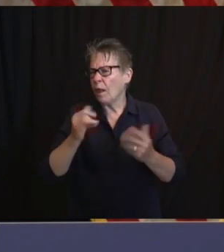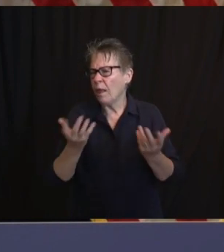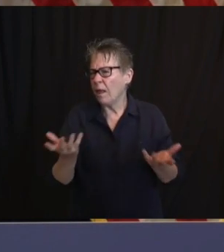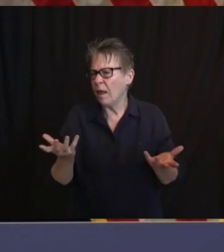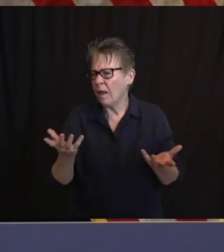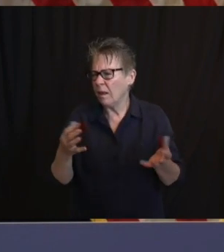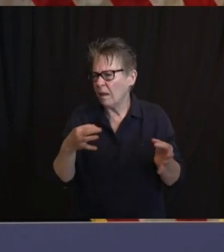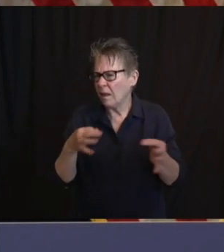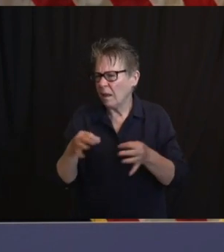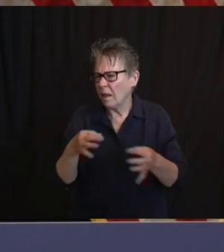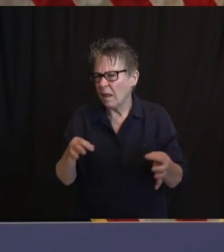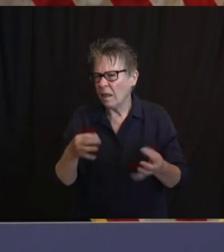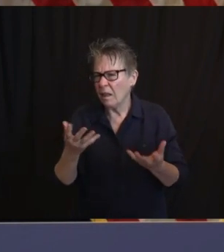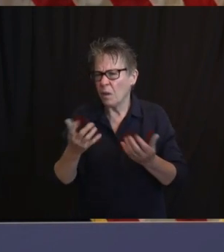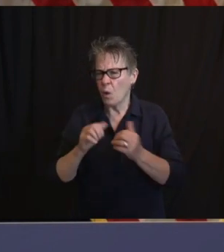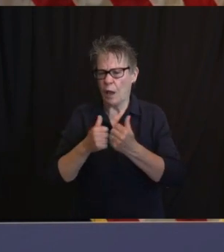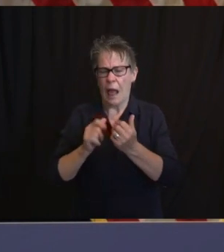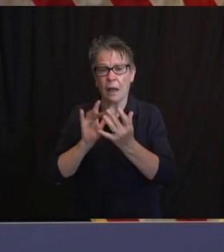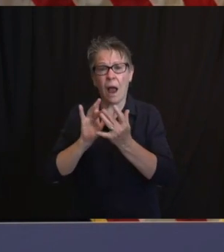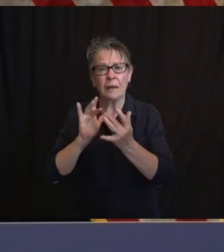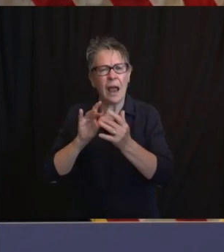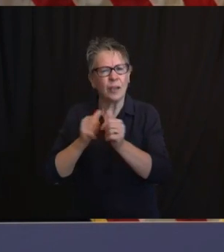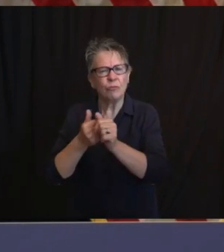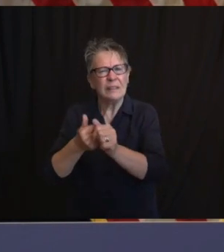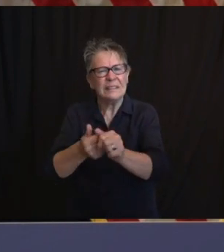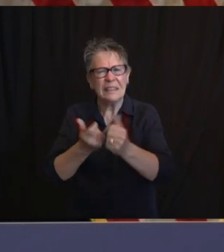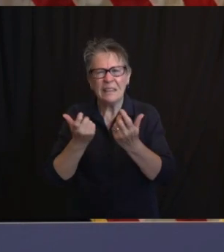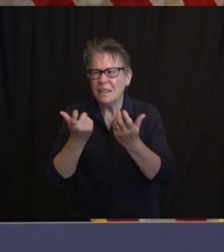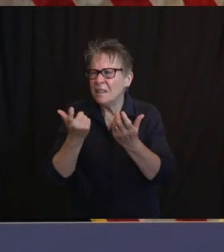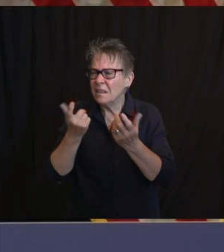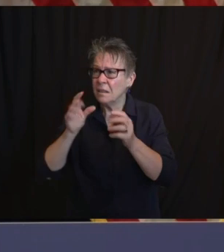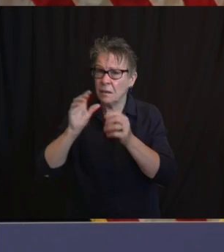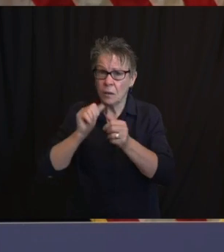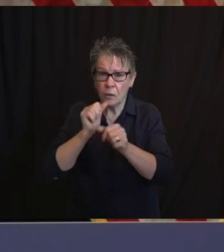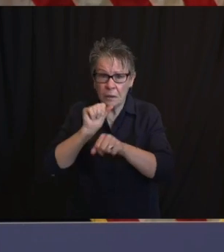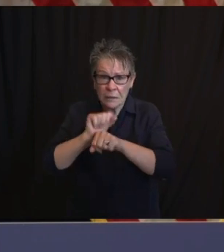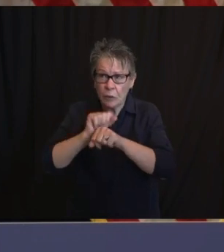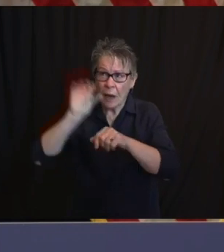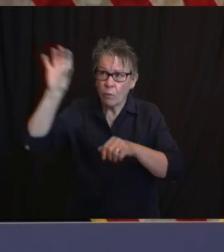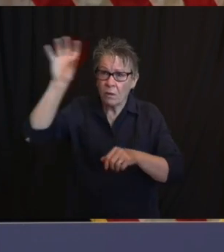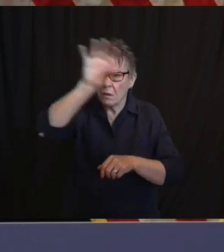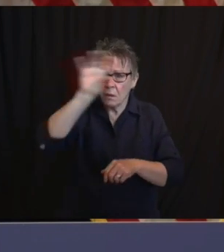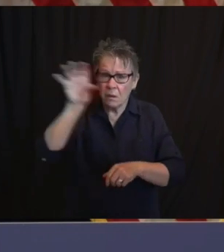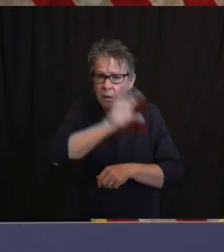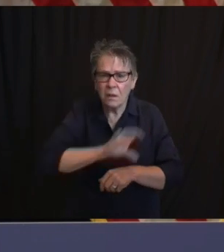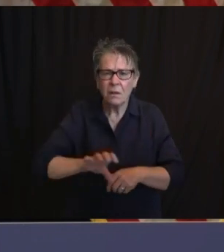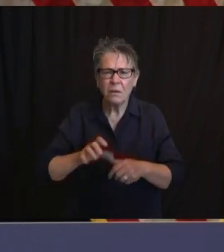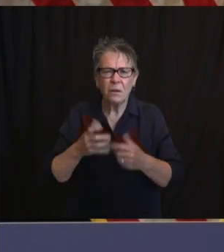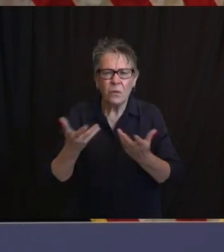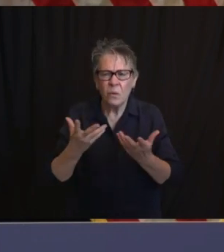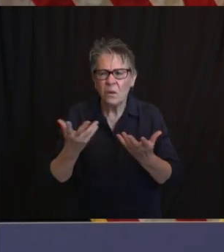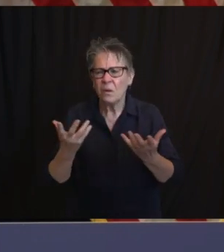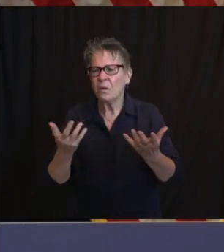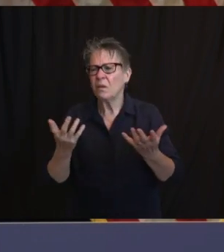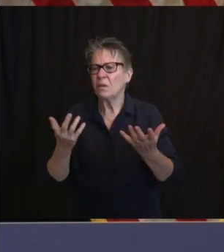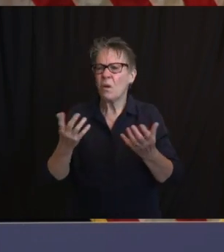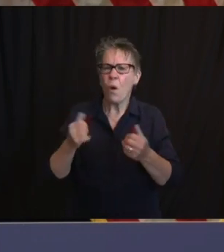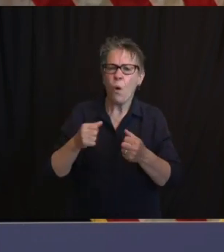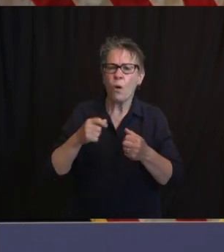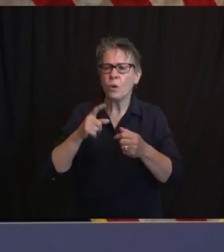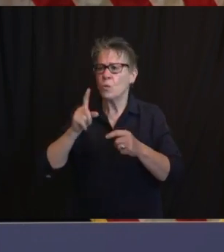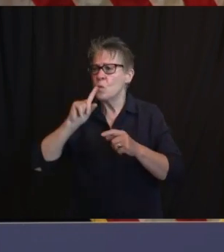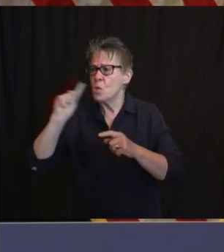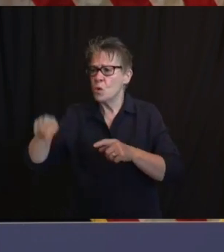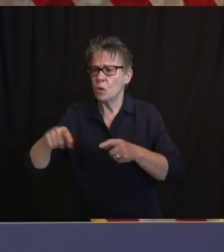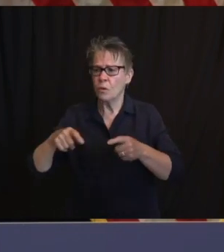Will you have to issue an executive order, you suppose, Governor, about, you know, if there needs to be a pullback in a specific area, how this is going to be